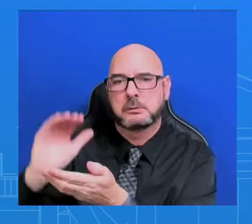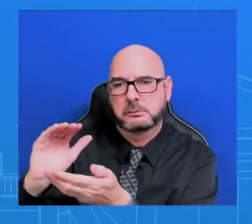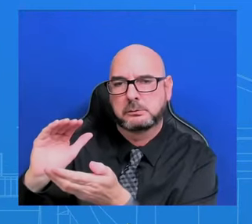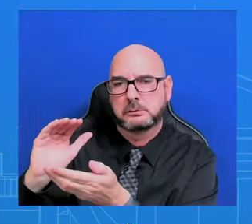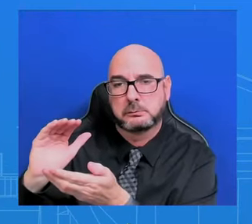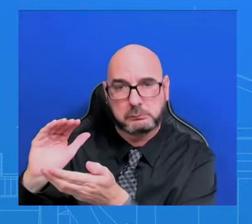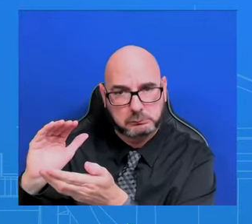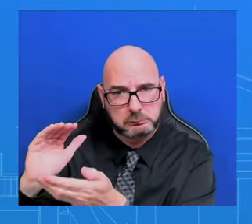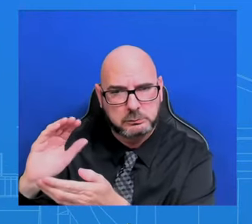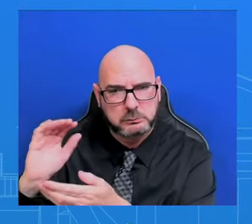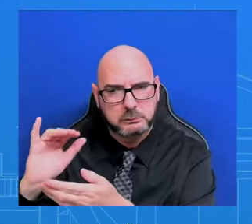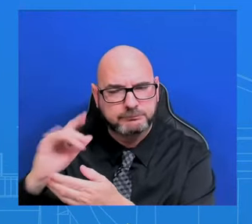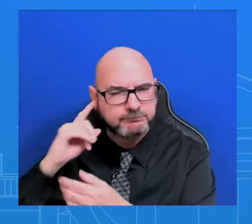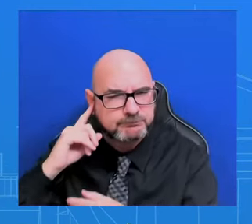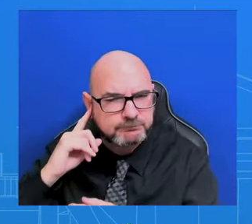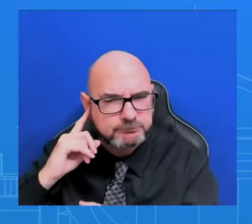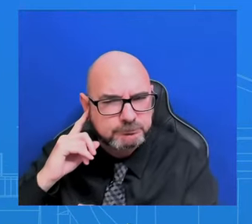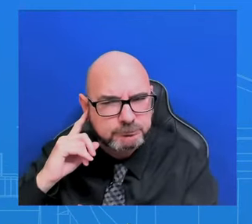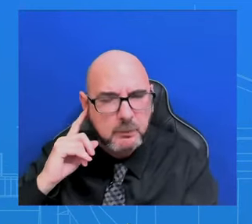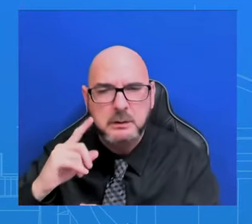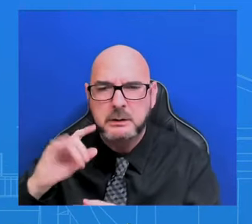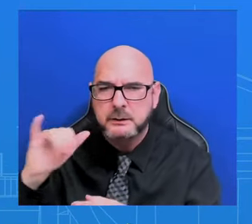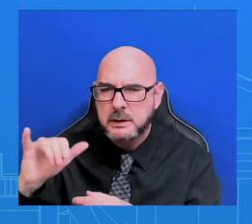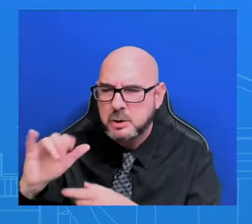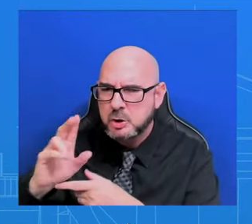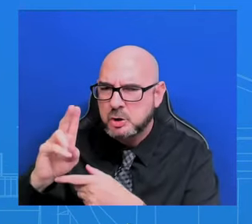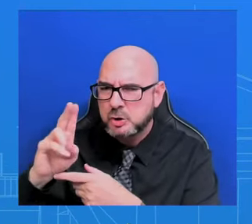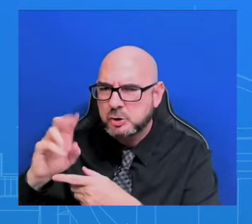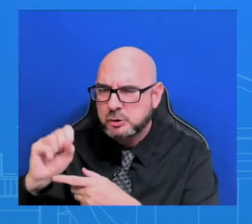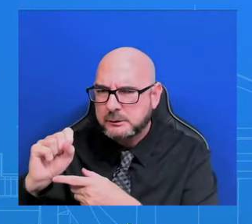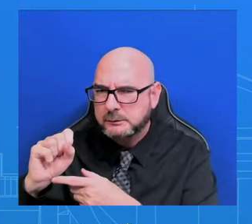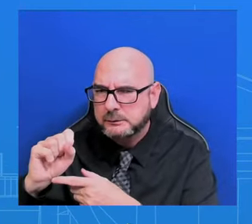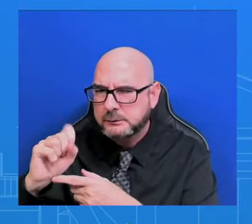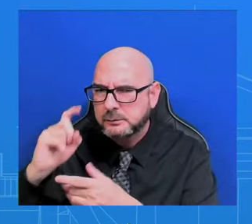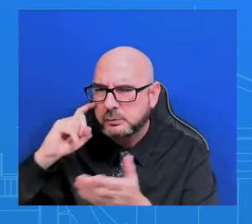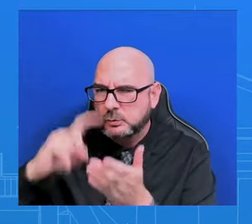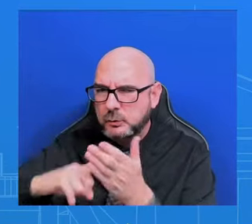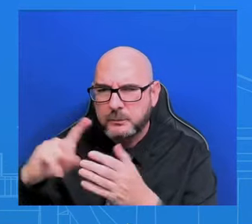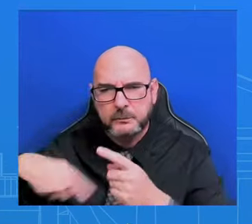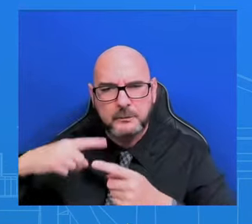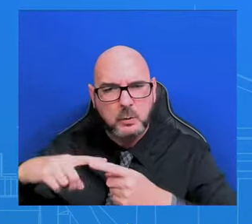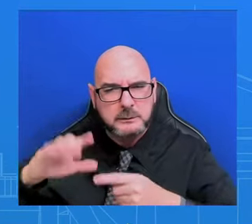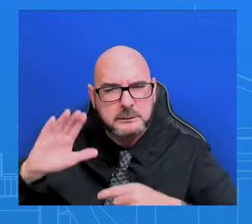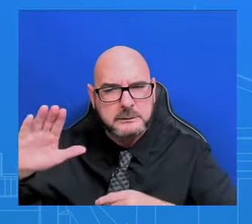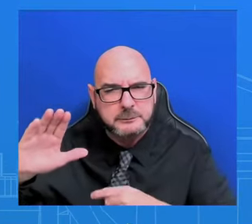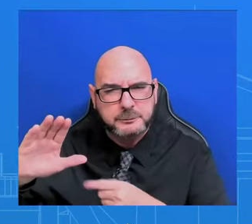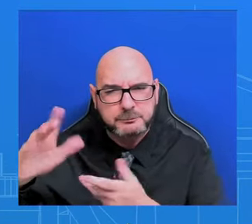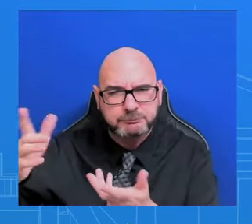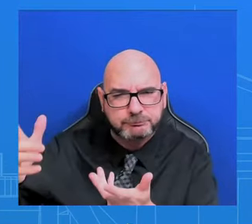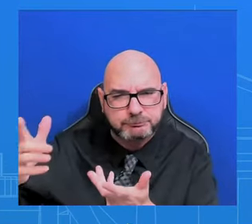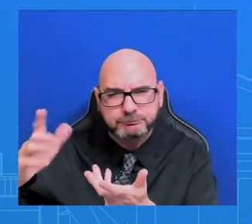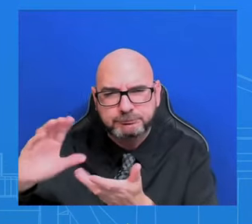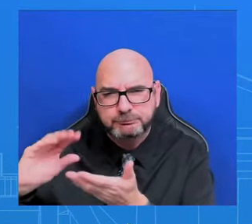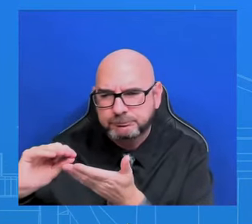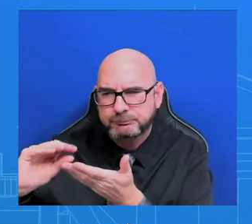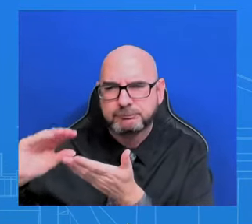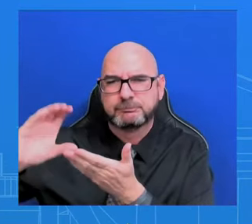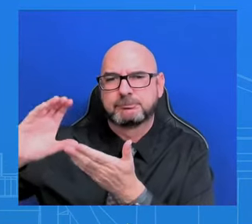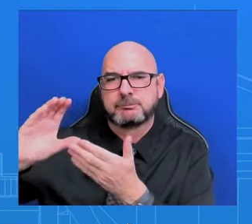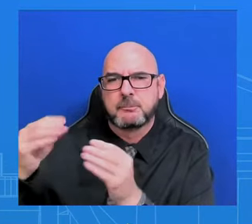observed about those resupply efforts? Are they slowing down? Are they speeding up? Two different efforts here.